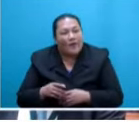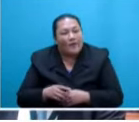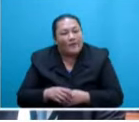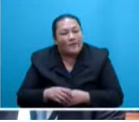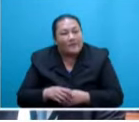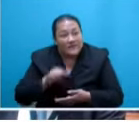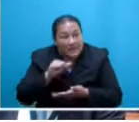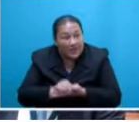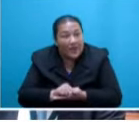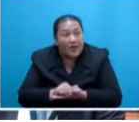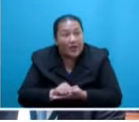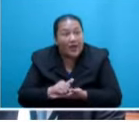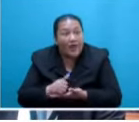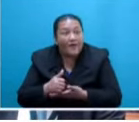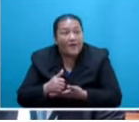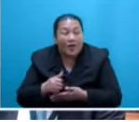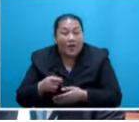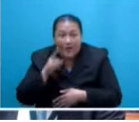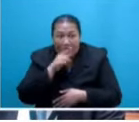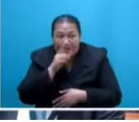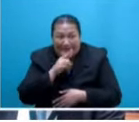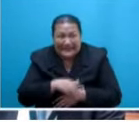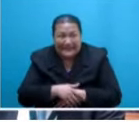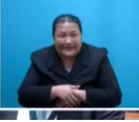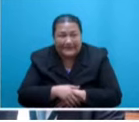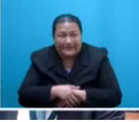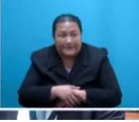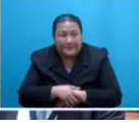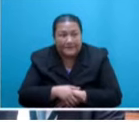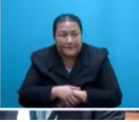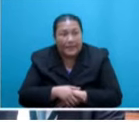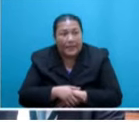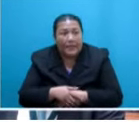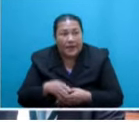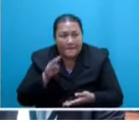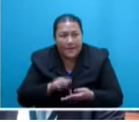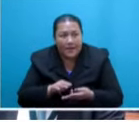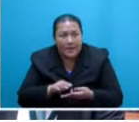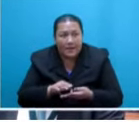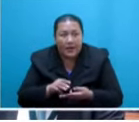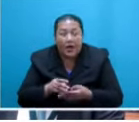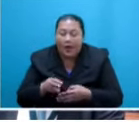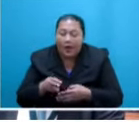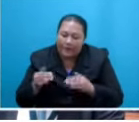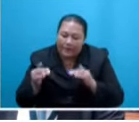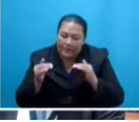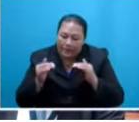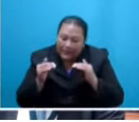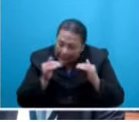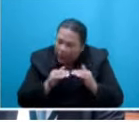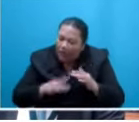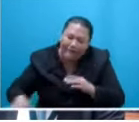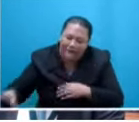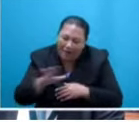right to self-government provide a baseline for and minimum concrete content to equal citizenship. The point to